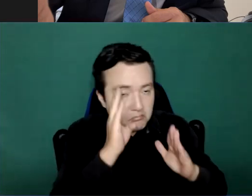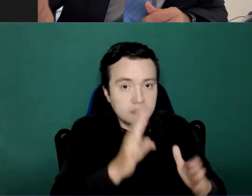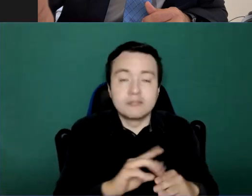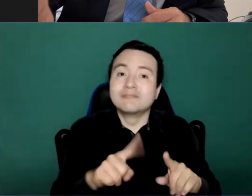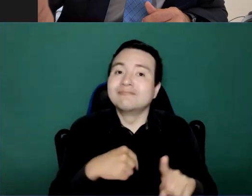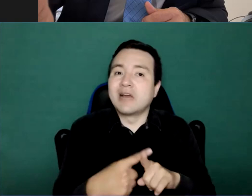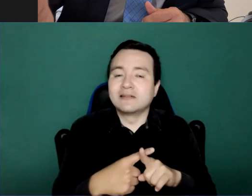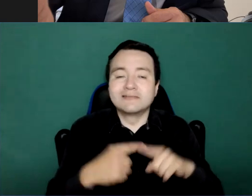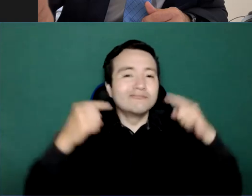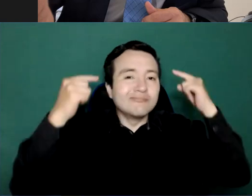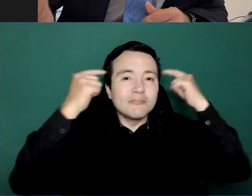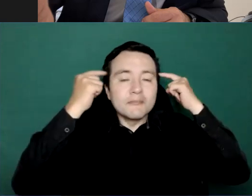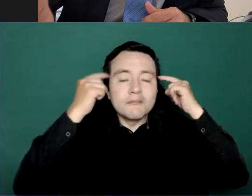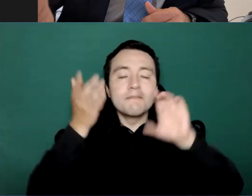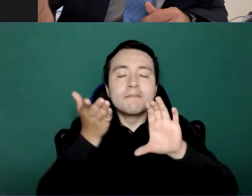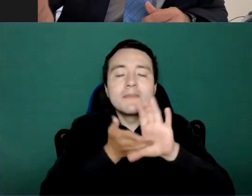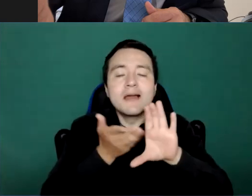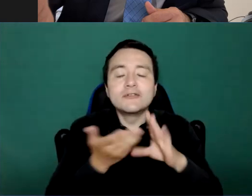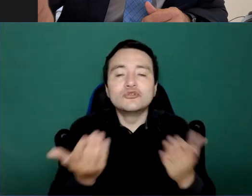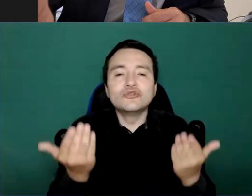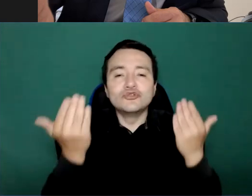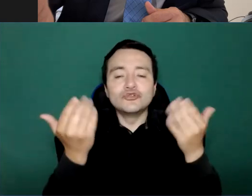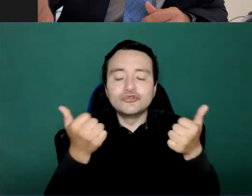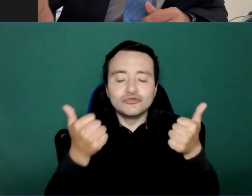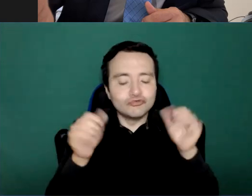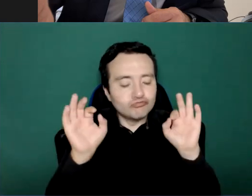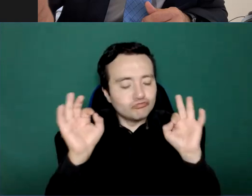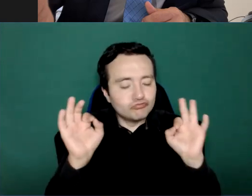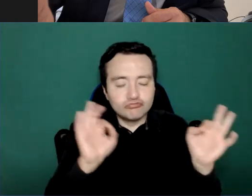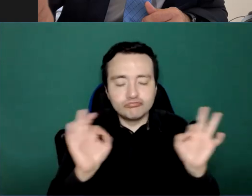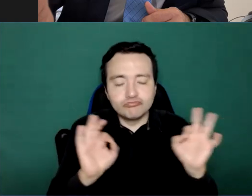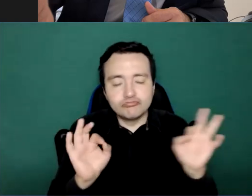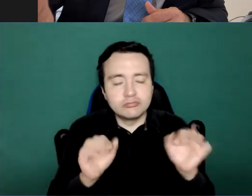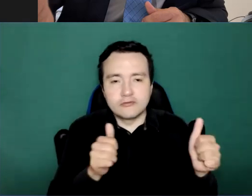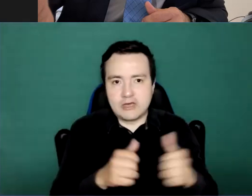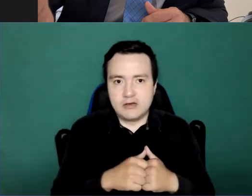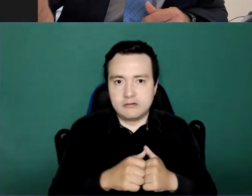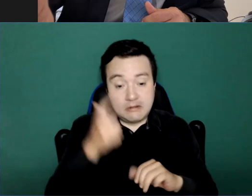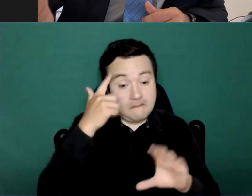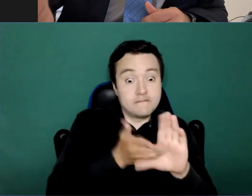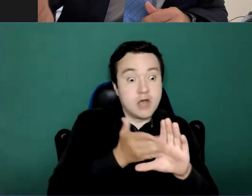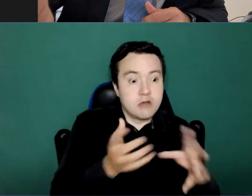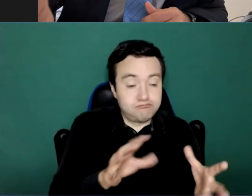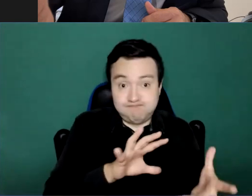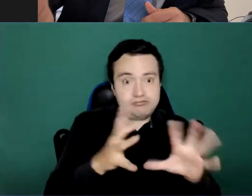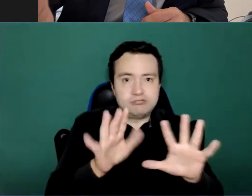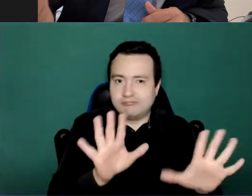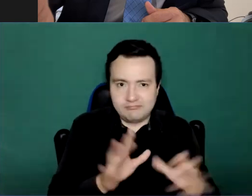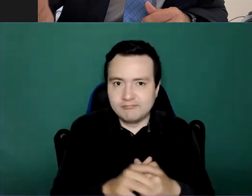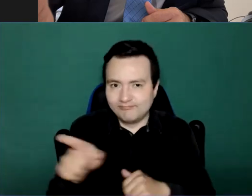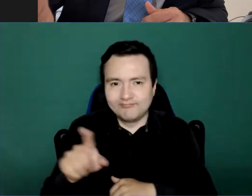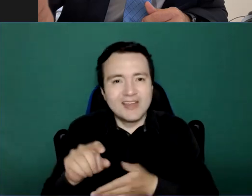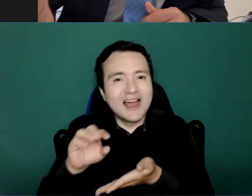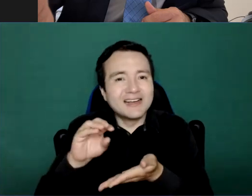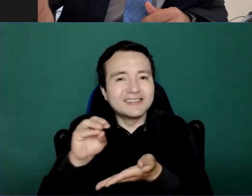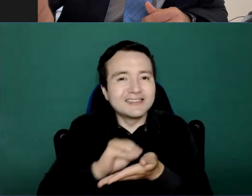2020, United Nations Secretary General issued a policy brief title COVID-19 and the need